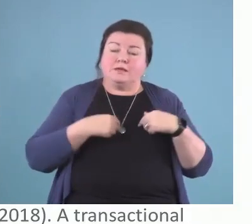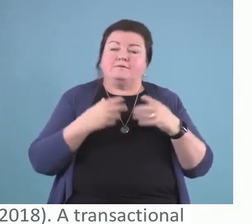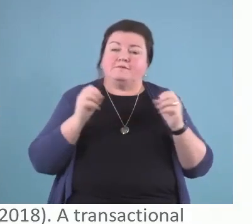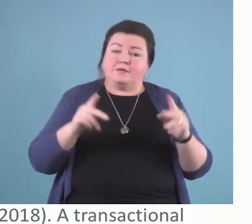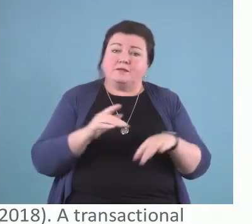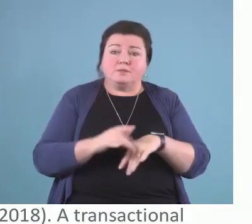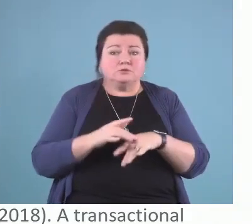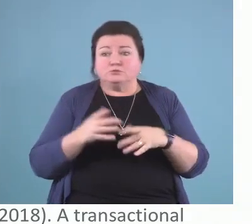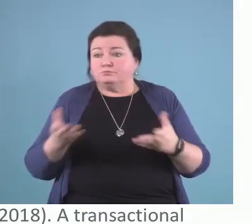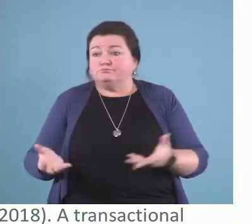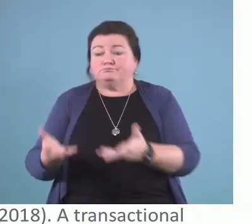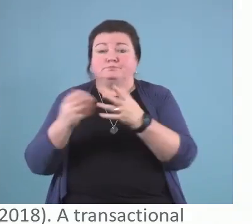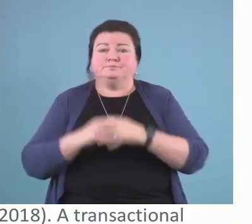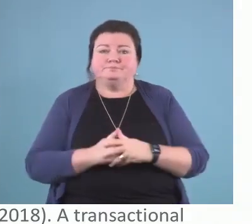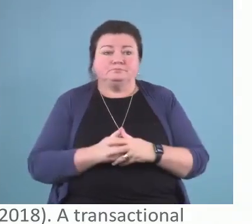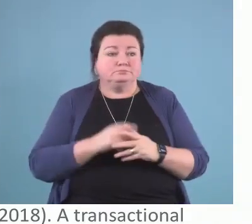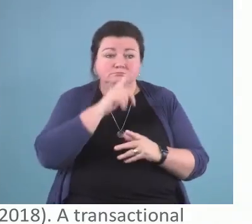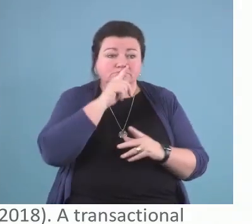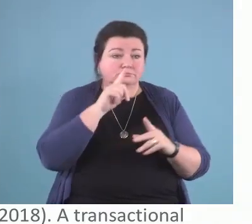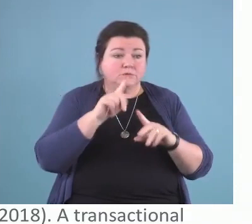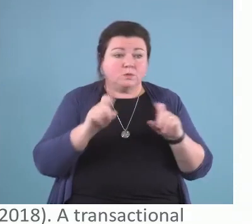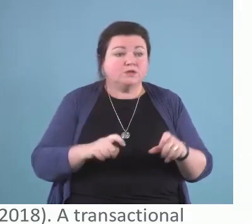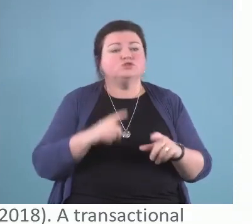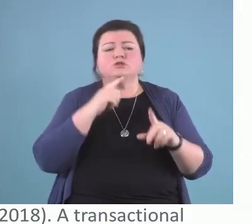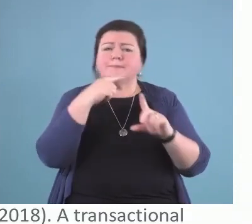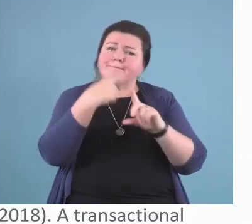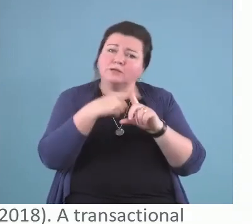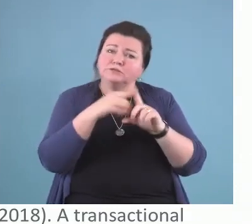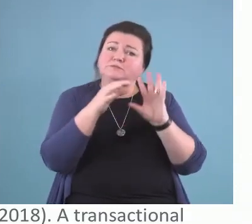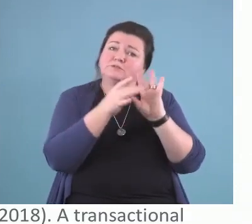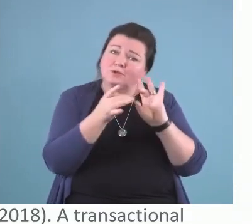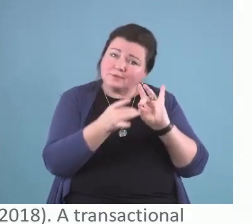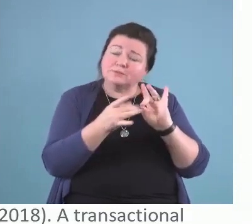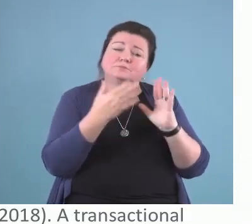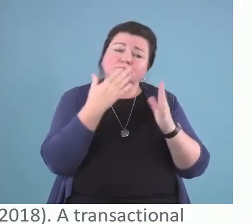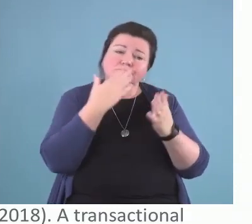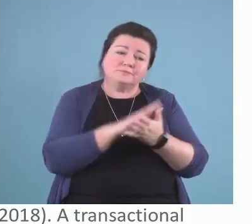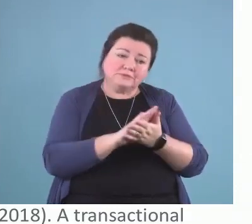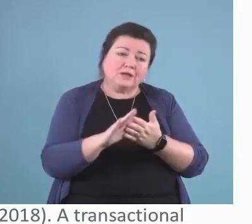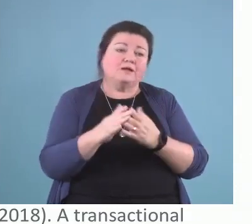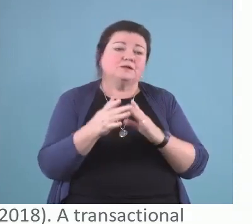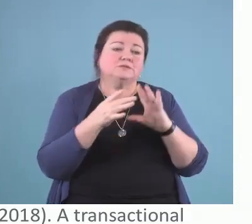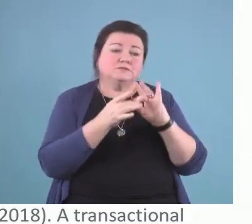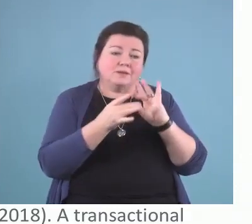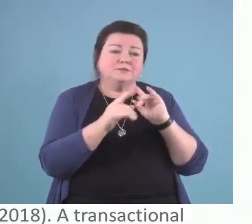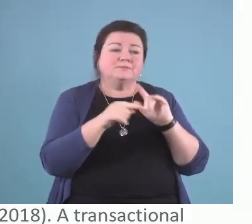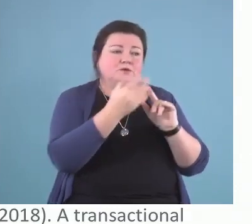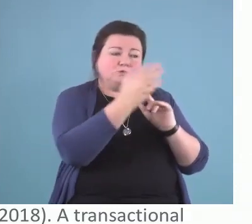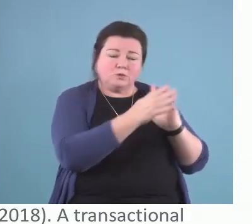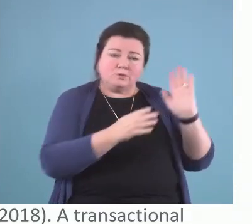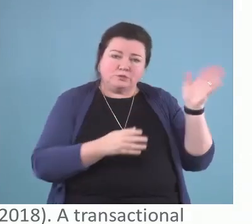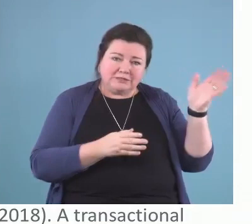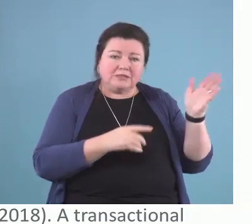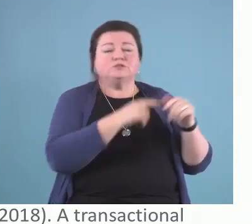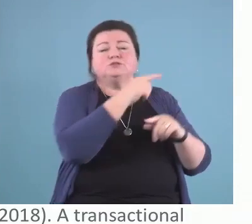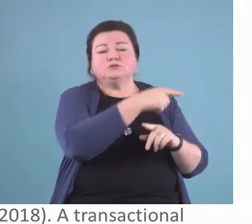Moody. I'm not seeing any questions. I'm seeing some positive comments about your presentation. Thank you so much. I'll reach